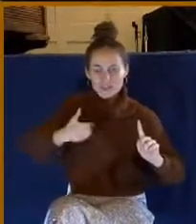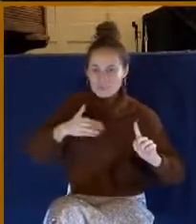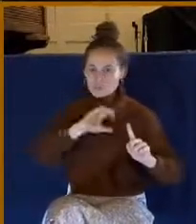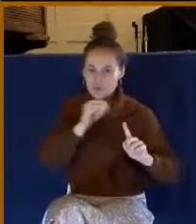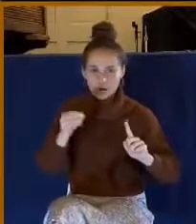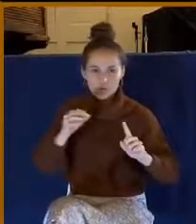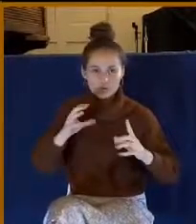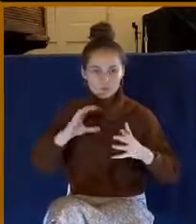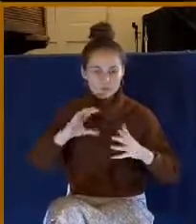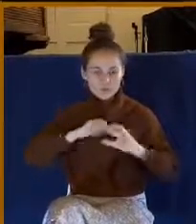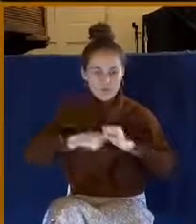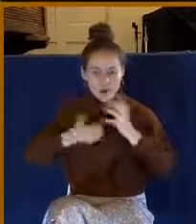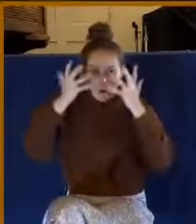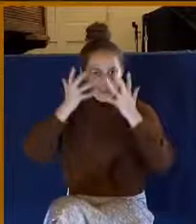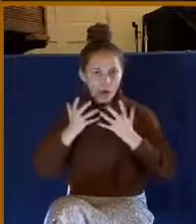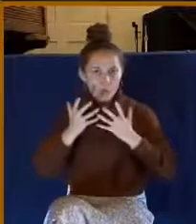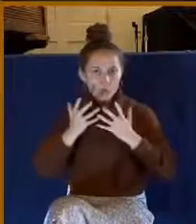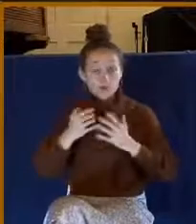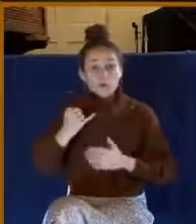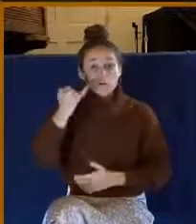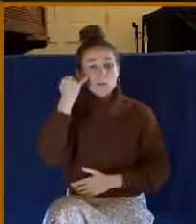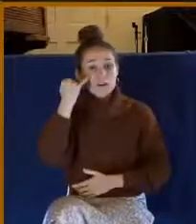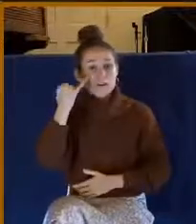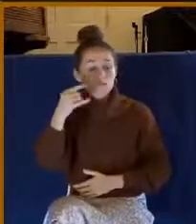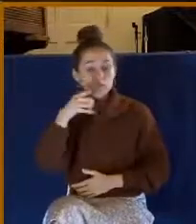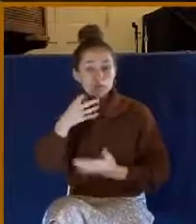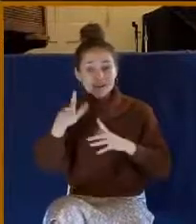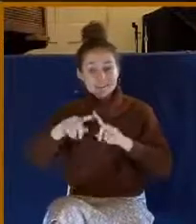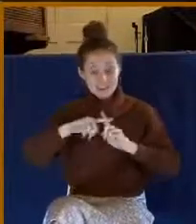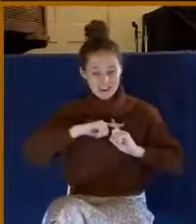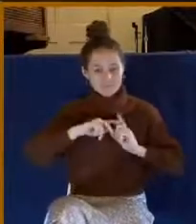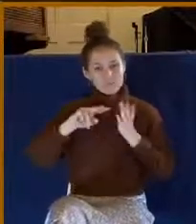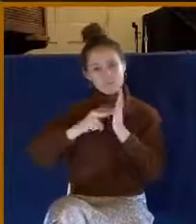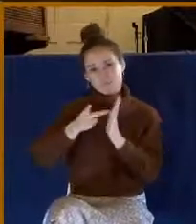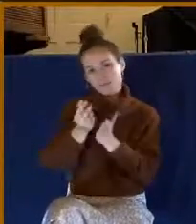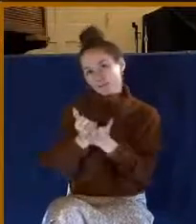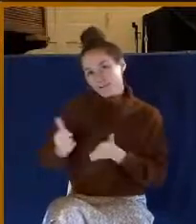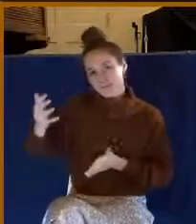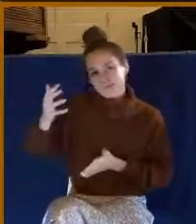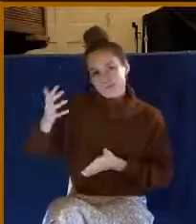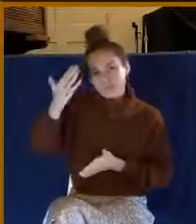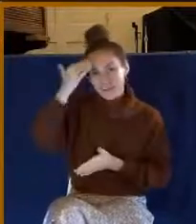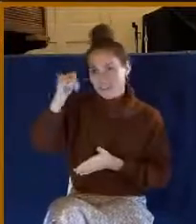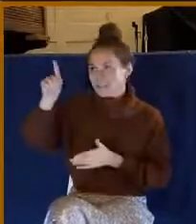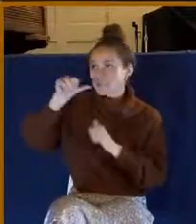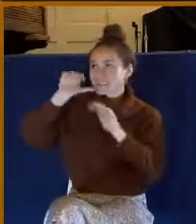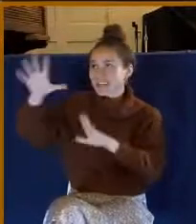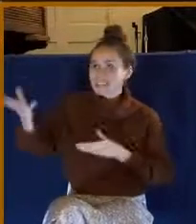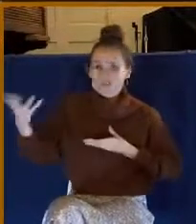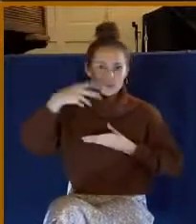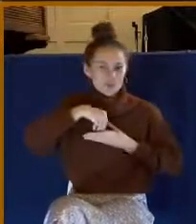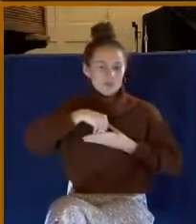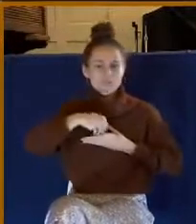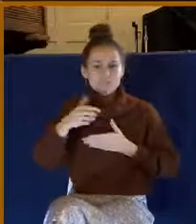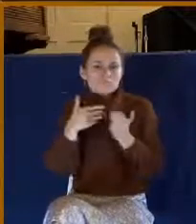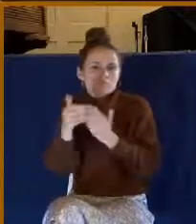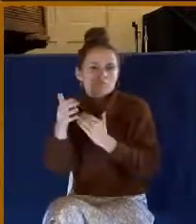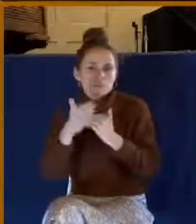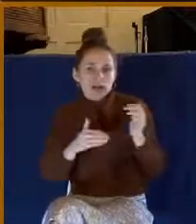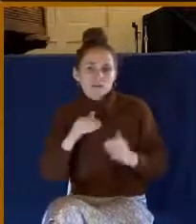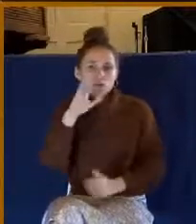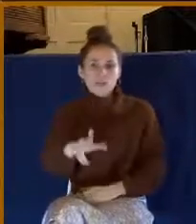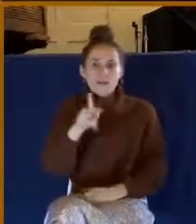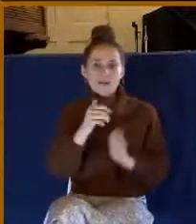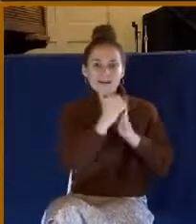blessed by God. If you're a Christian, you've been blessed by God, and you're rich. It doesn't matter what your bank account says. I like what one